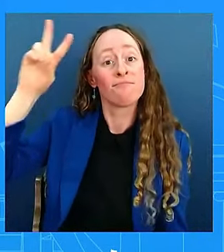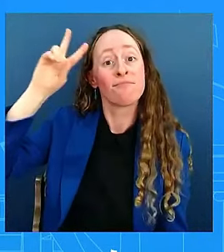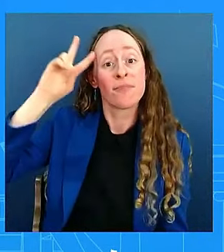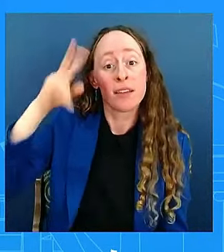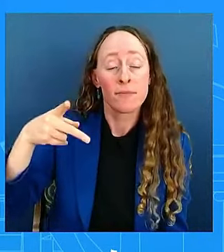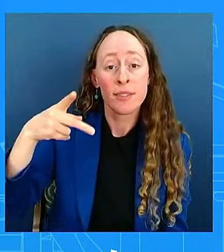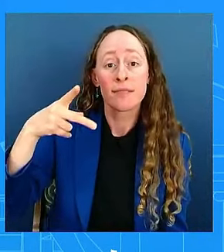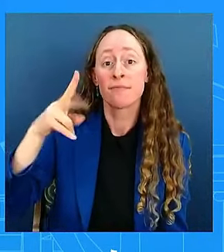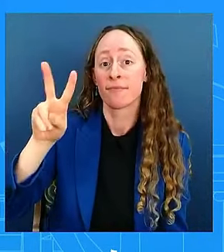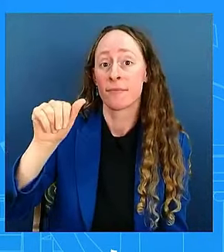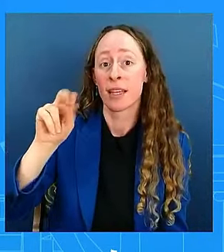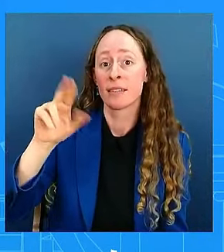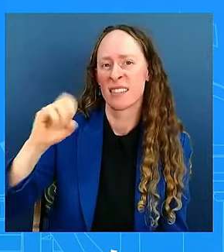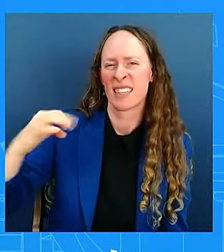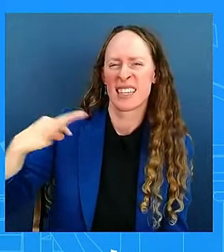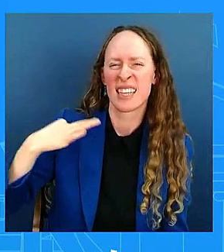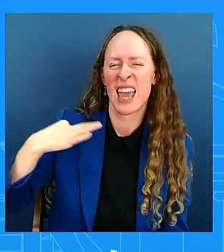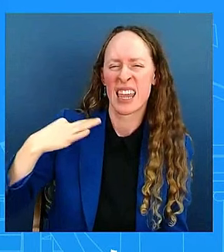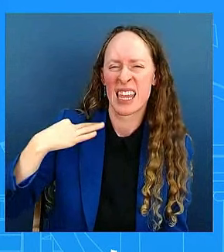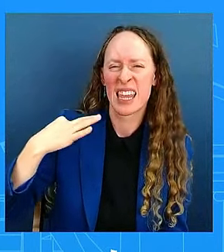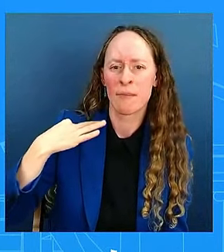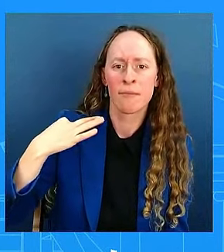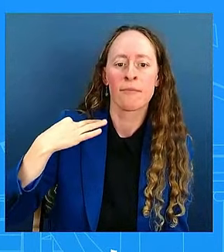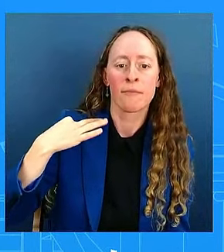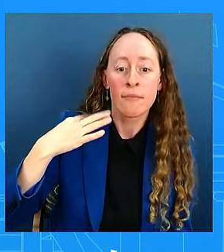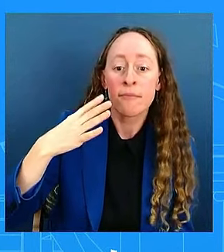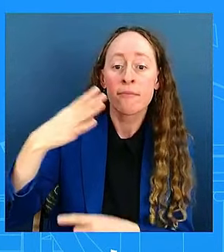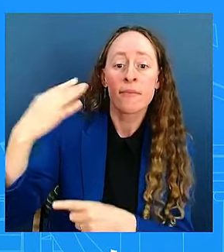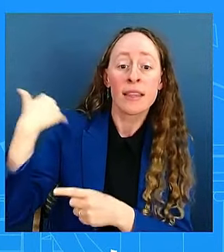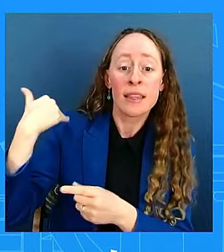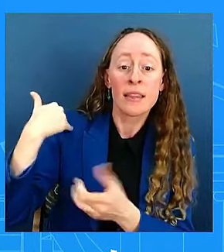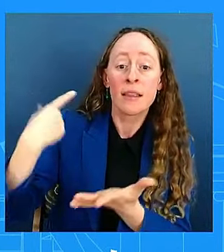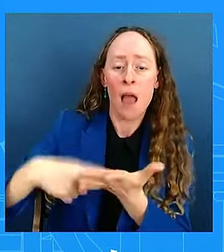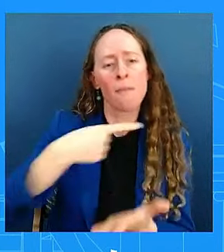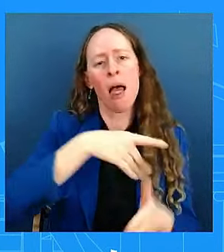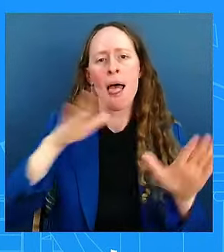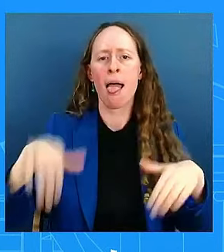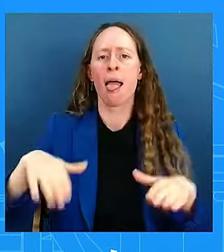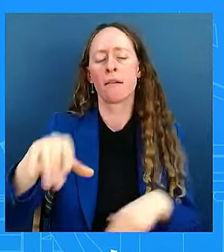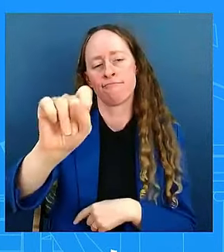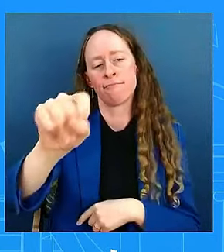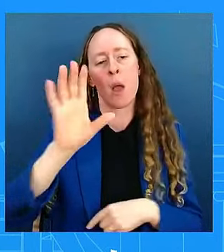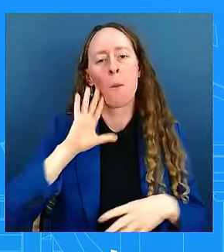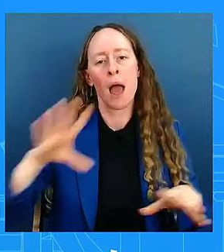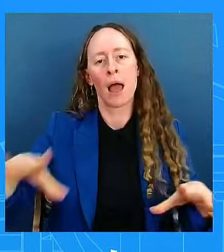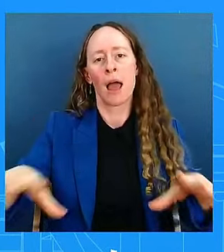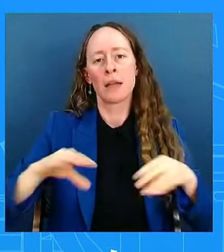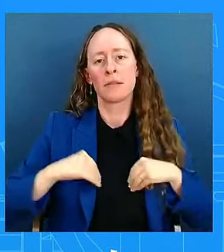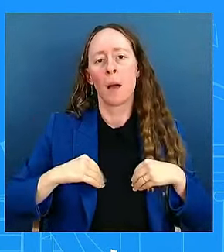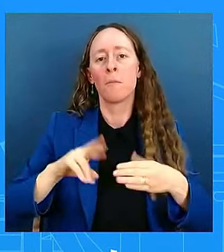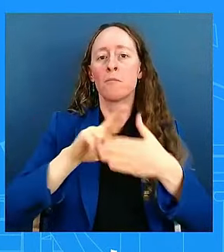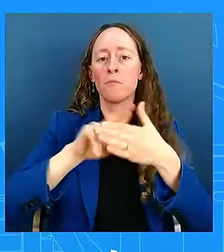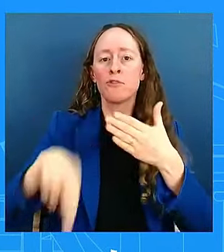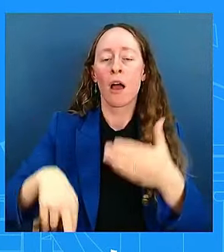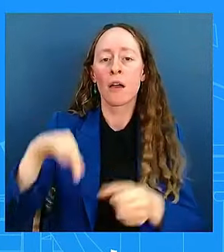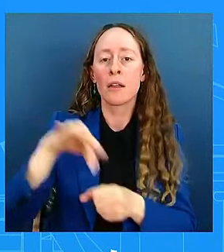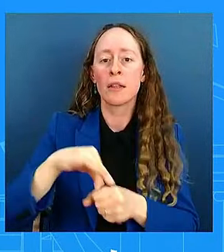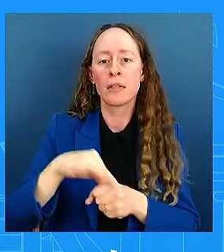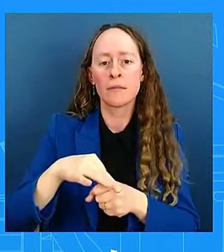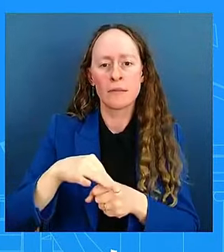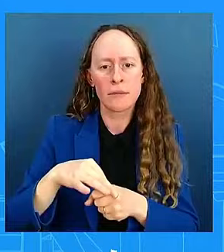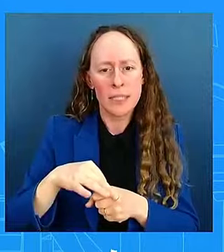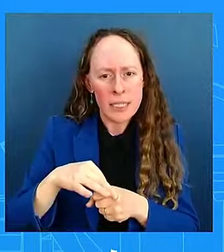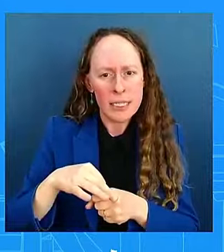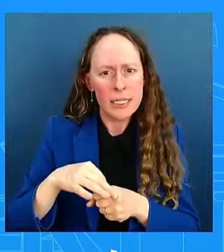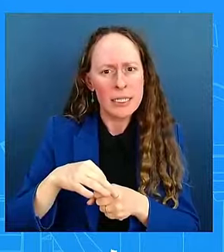They haven't even accepted the outcome of the last election. So I'm concerned about what they're going to do. Are you making